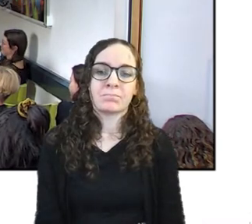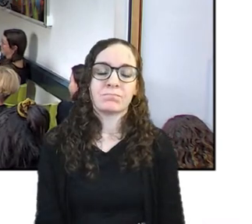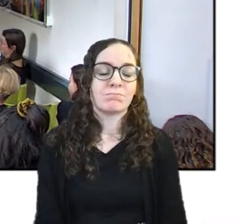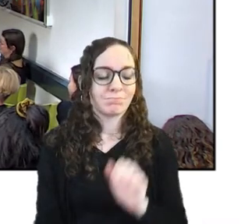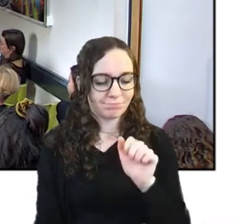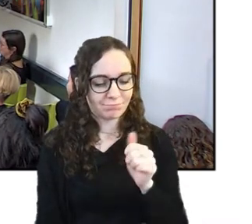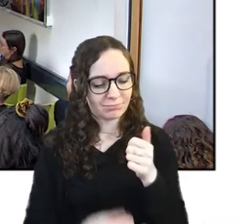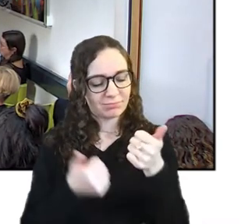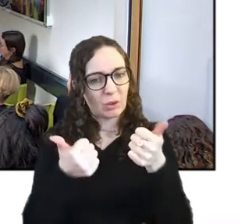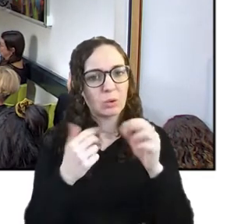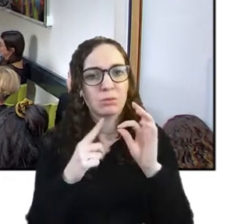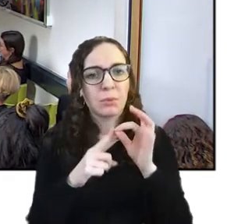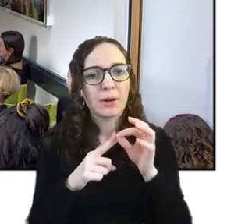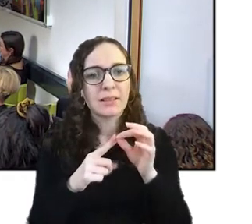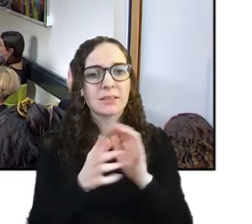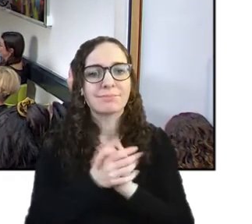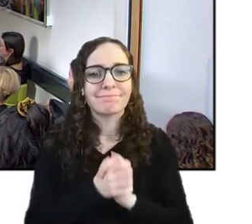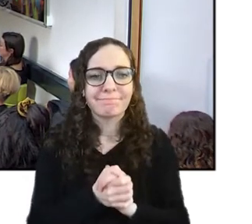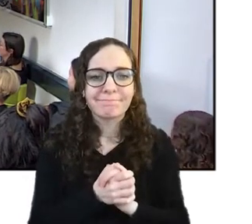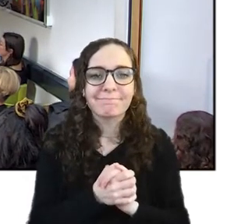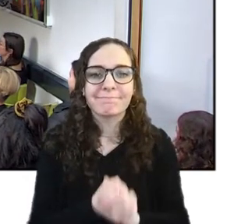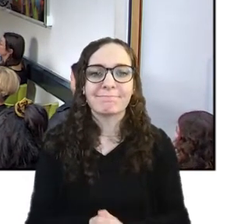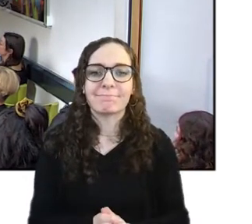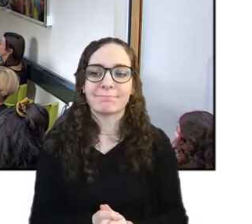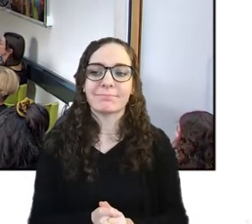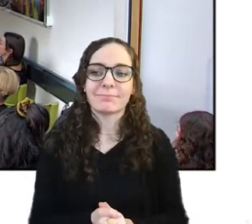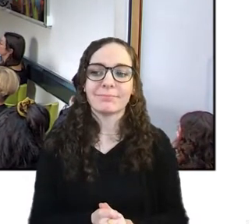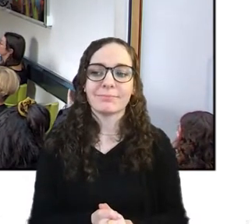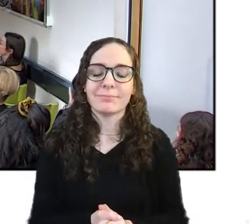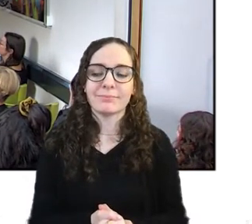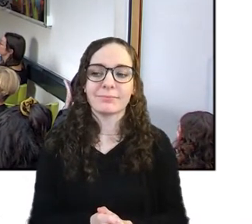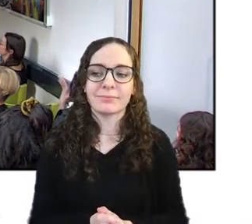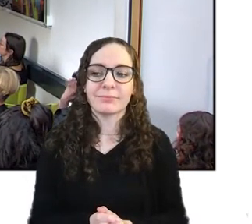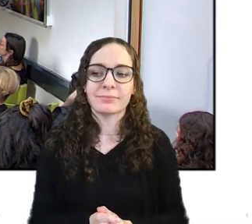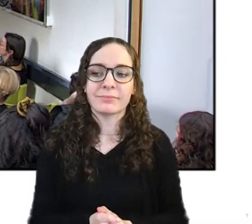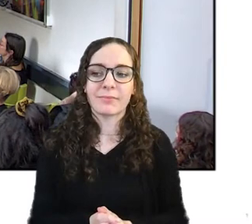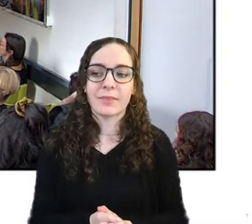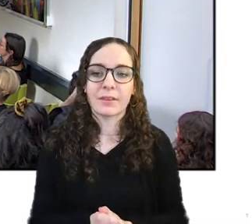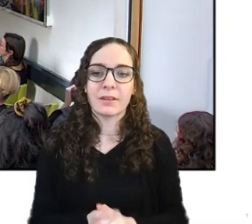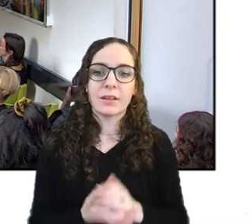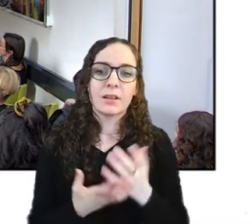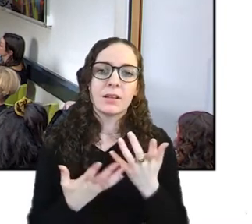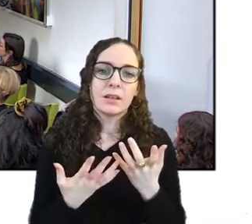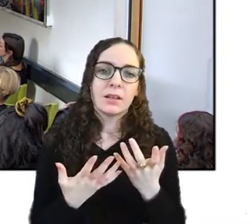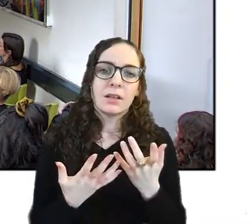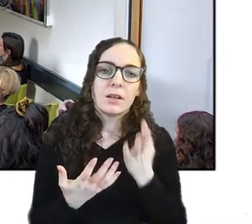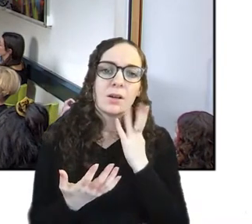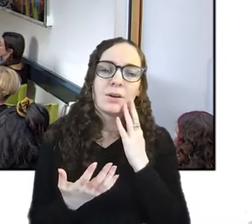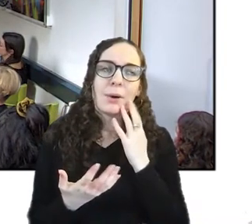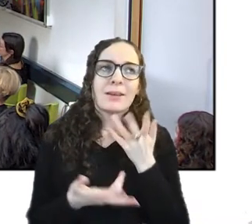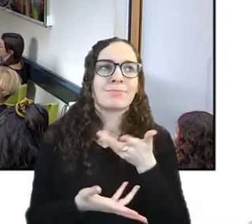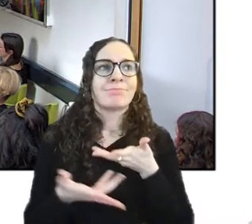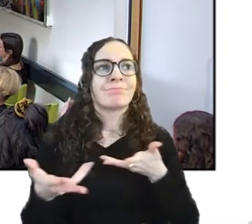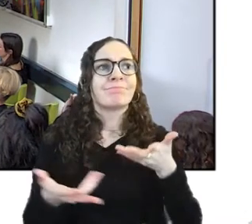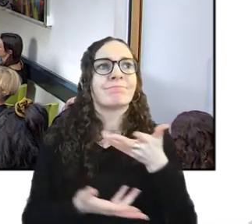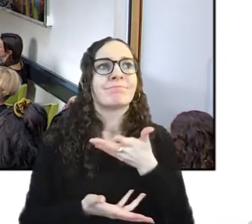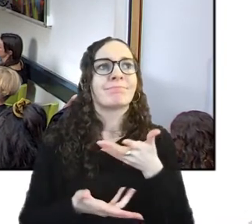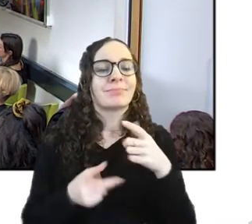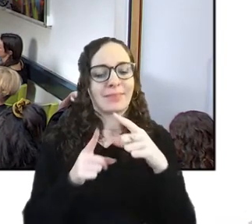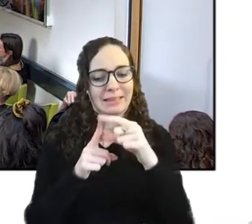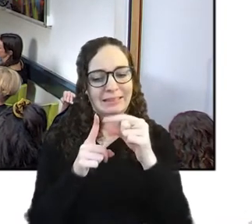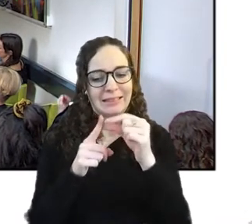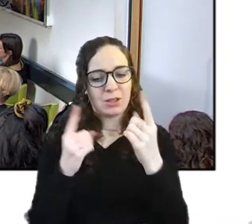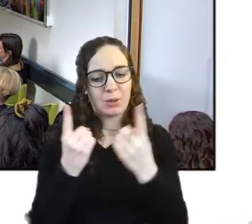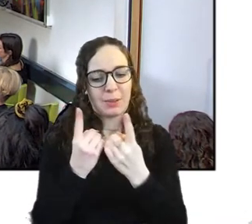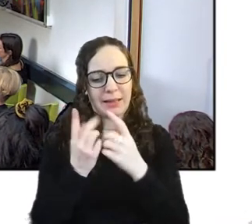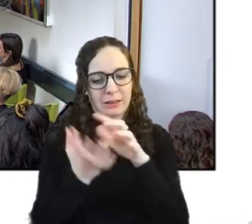good point it's um and you know i mean when talk about complex digital things it's and we call it